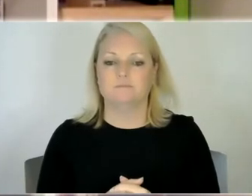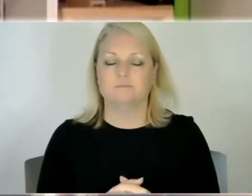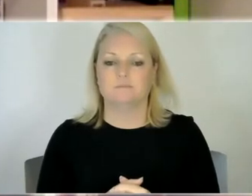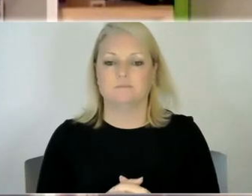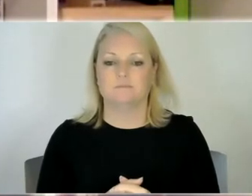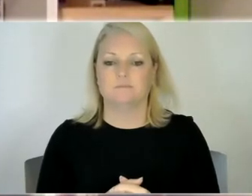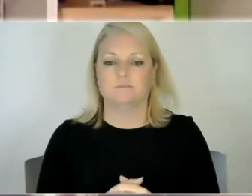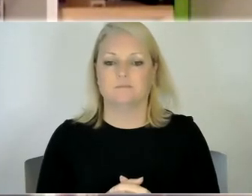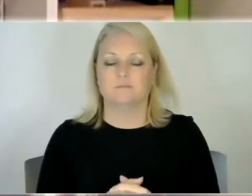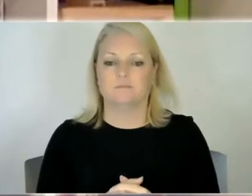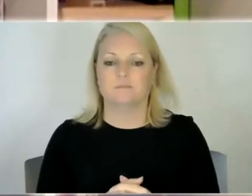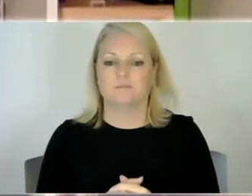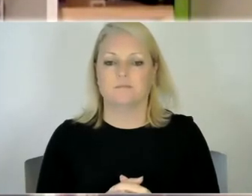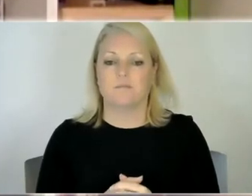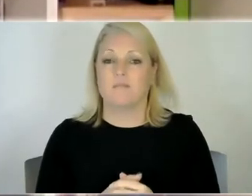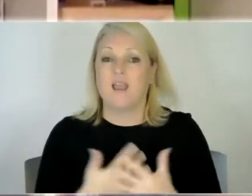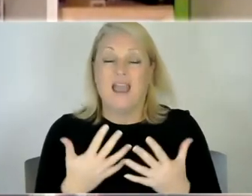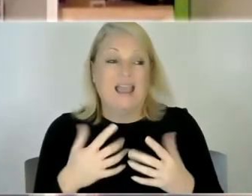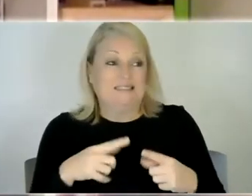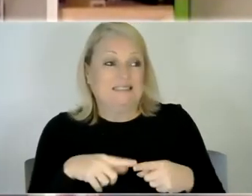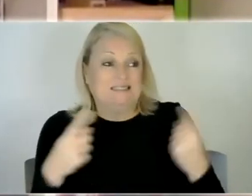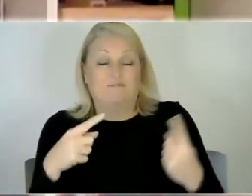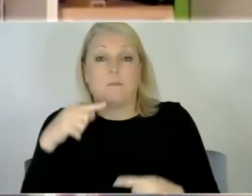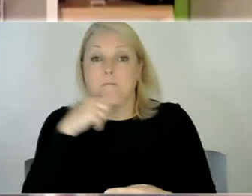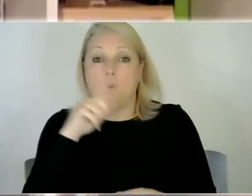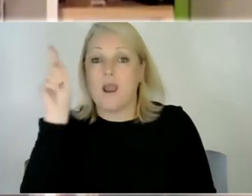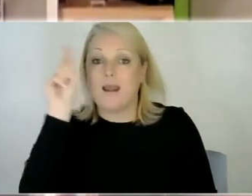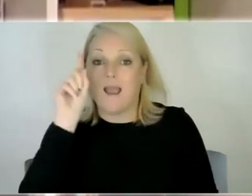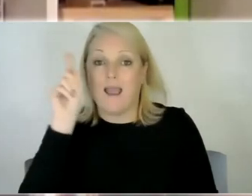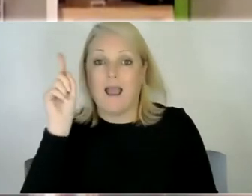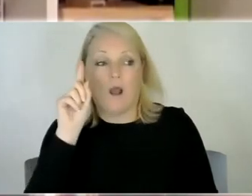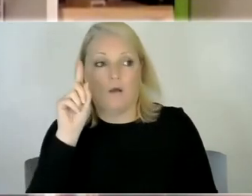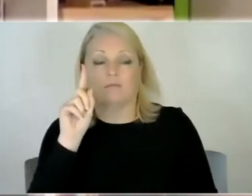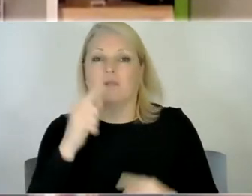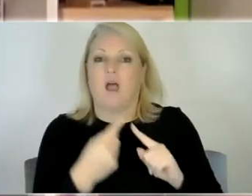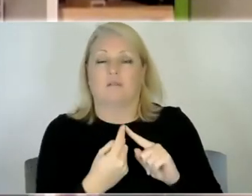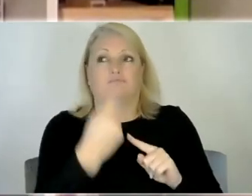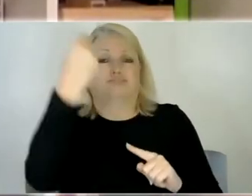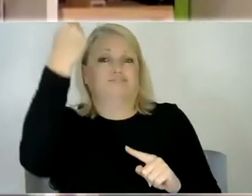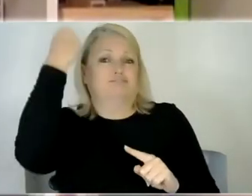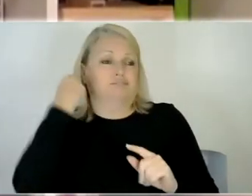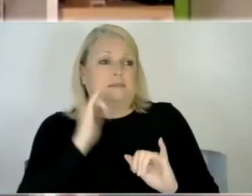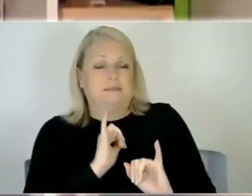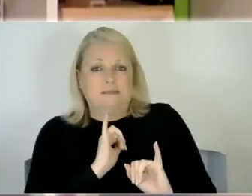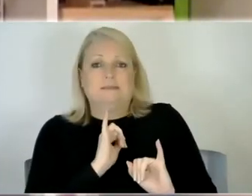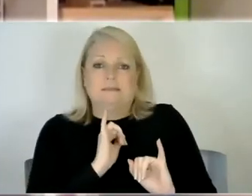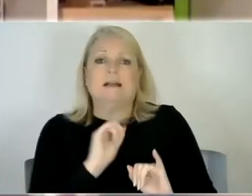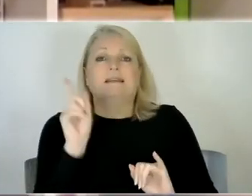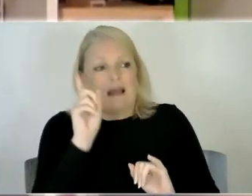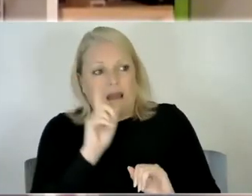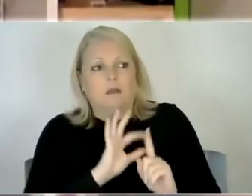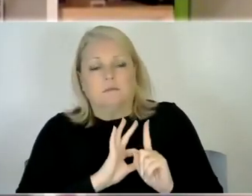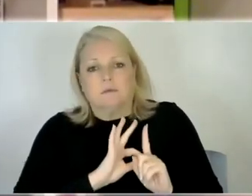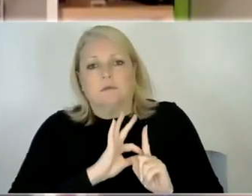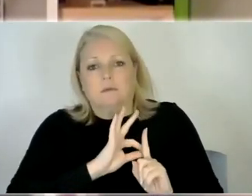it's just it's like a different child it's like a different boy now you know from from that dark period of of going through that each day